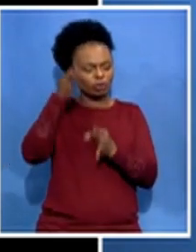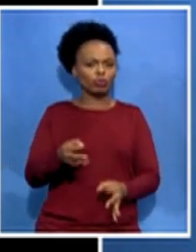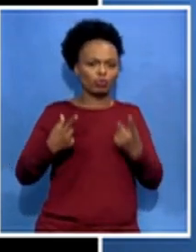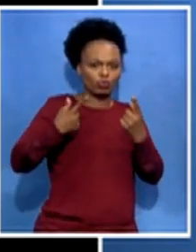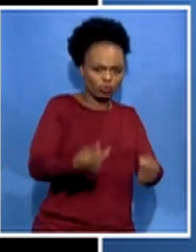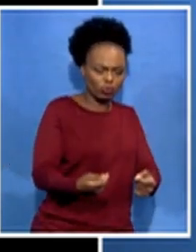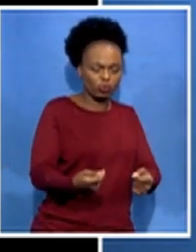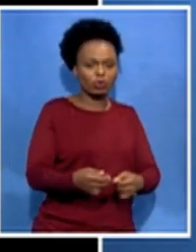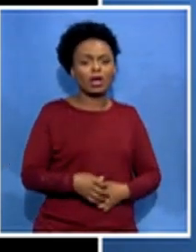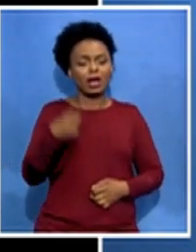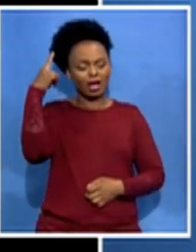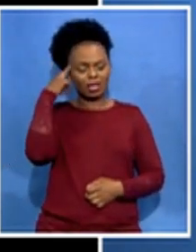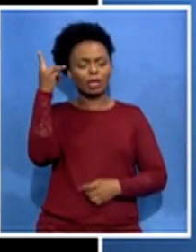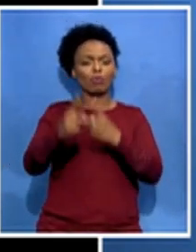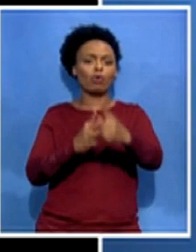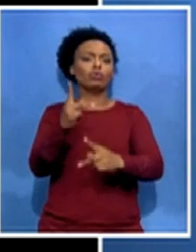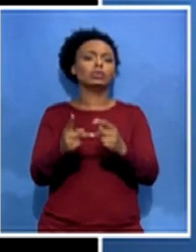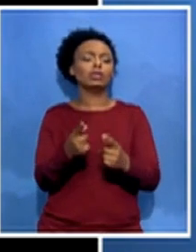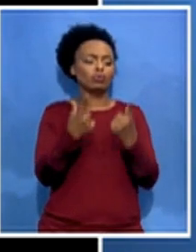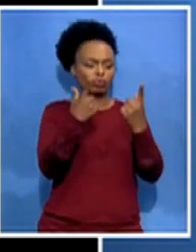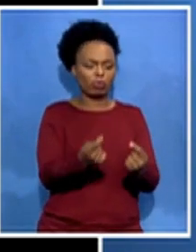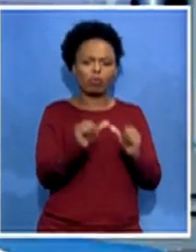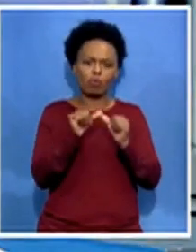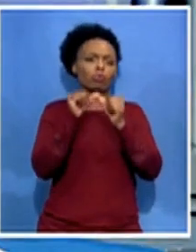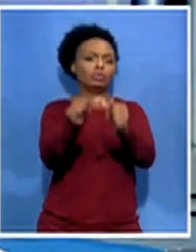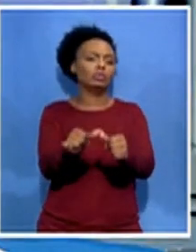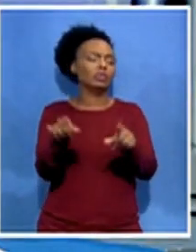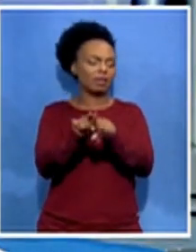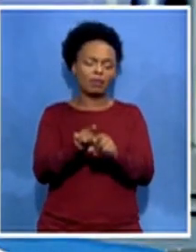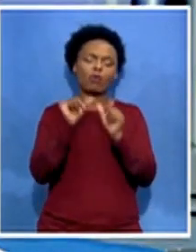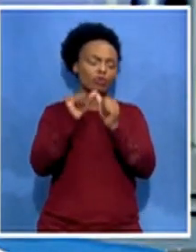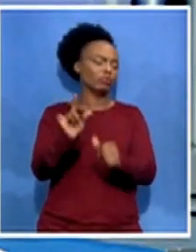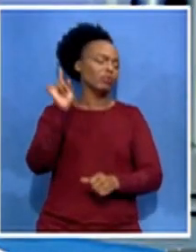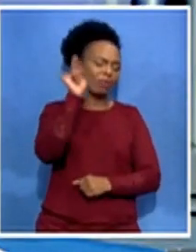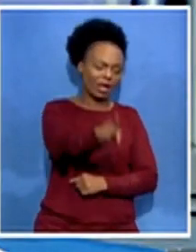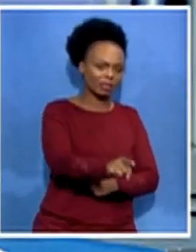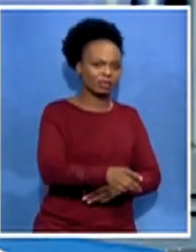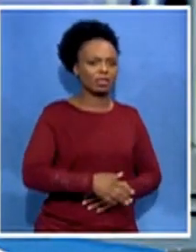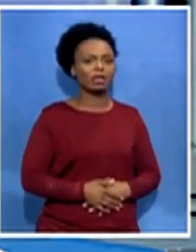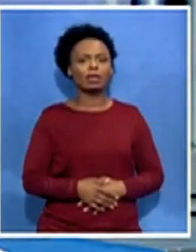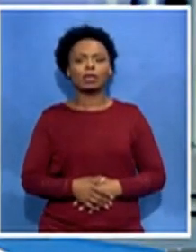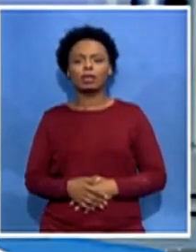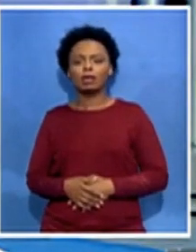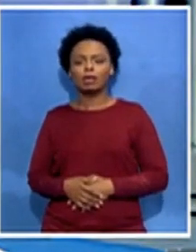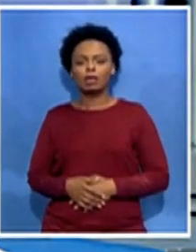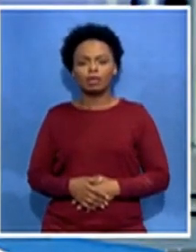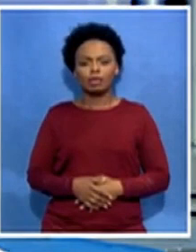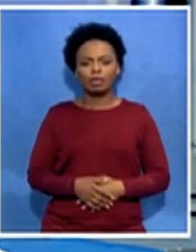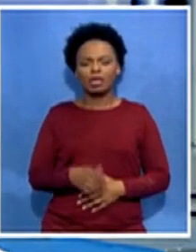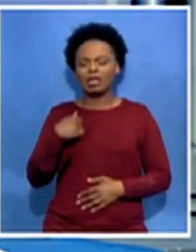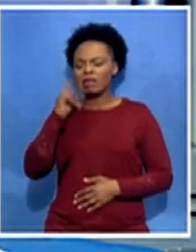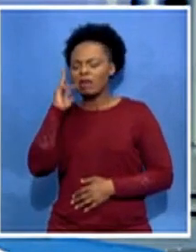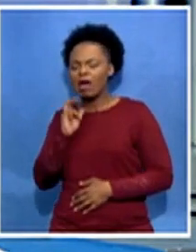must continue yeah we we often hear of policies encouraging rapid growth and